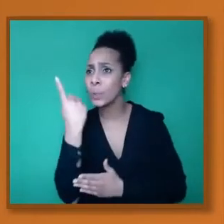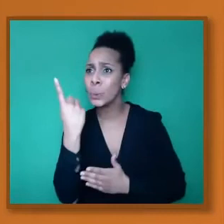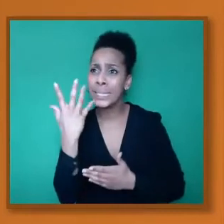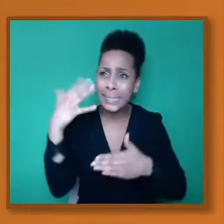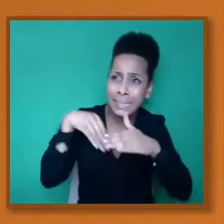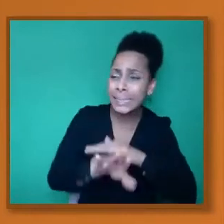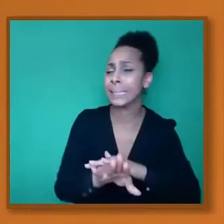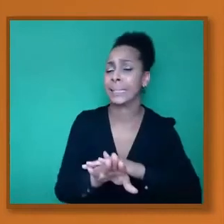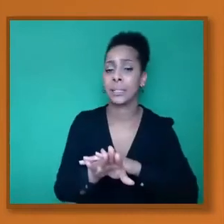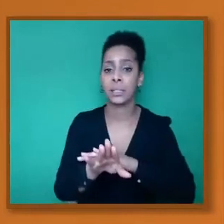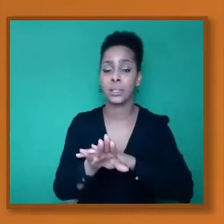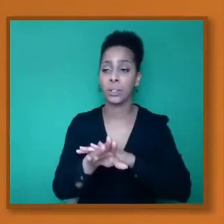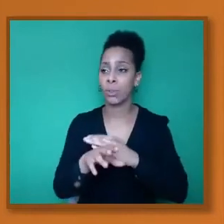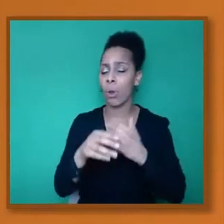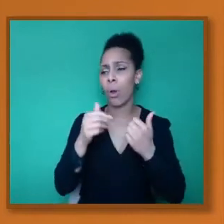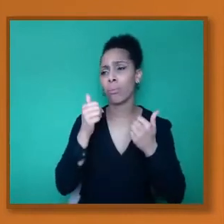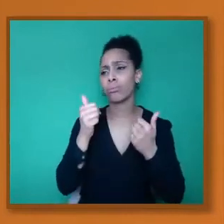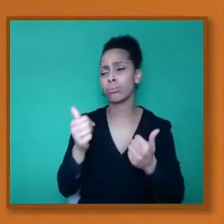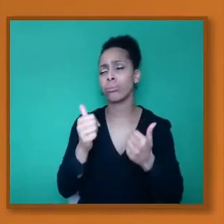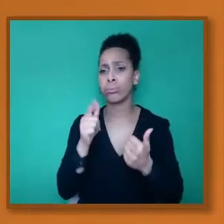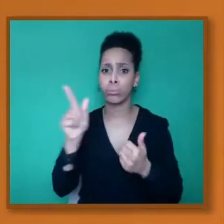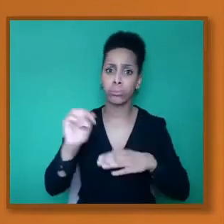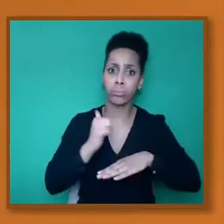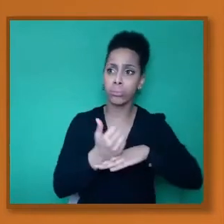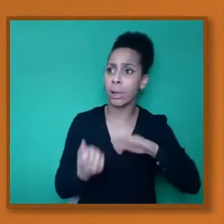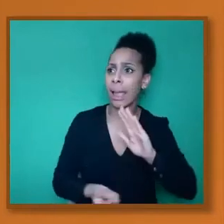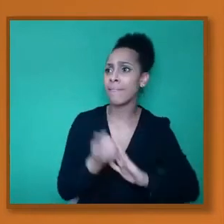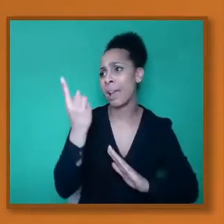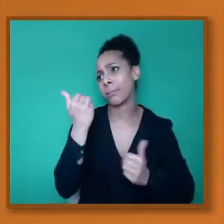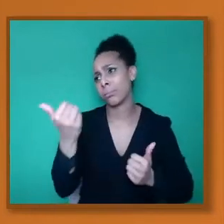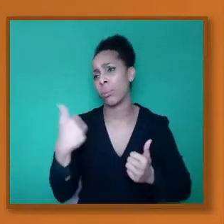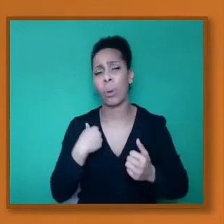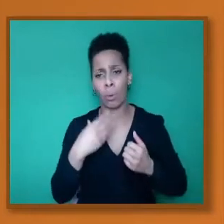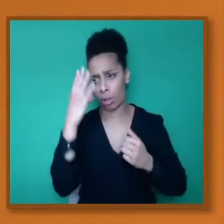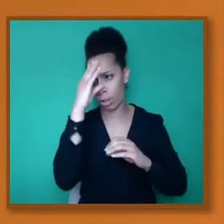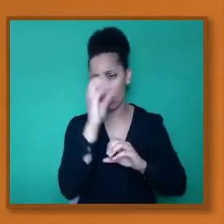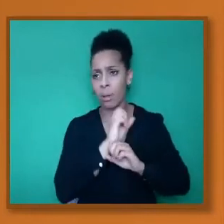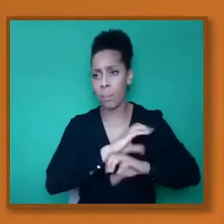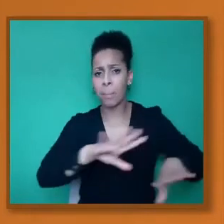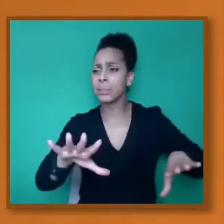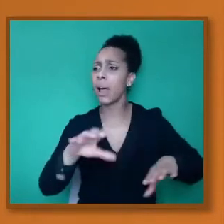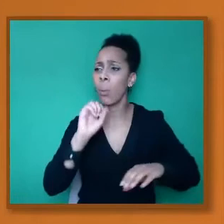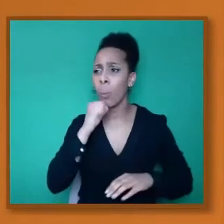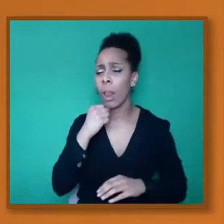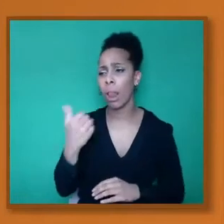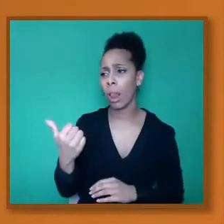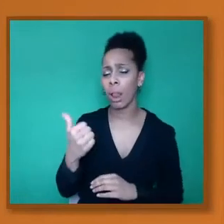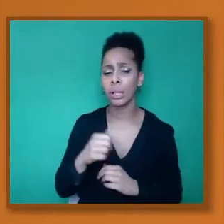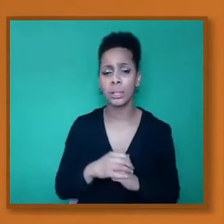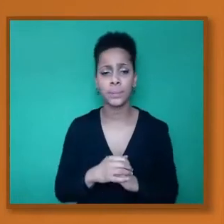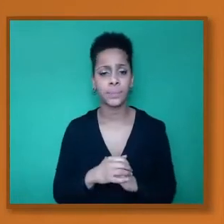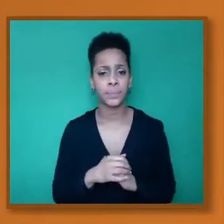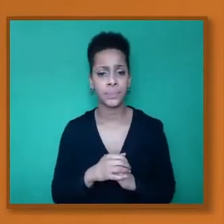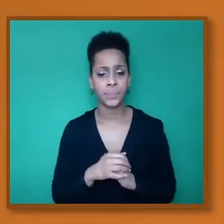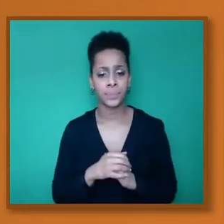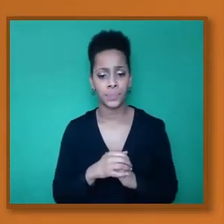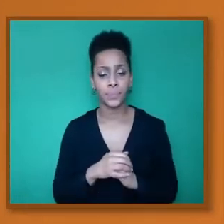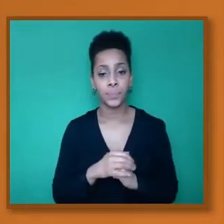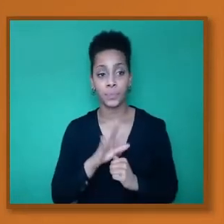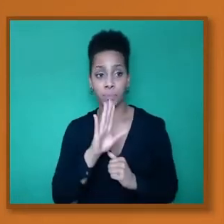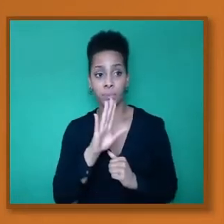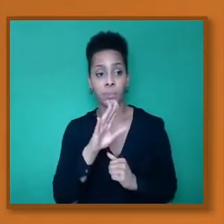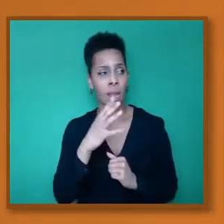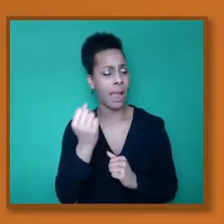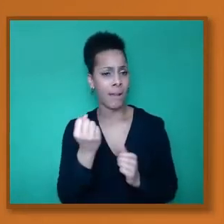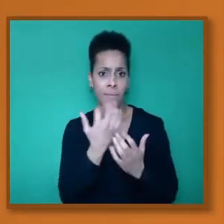you're doing is really important and we will publicize it very widely. Talking of that, I know some of the organizations that will be there, Network, Growl,